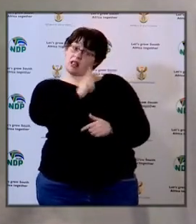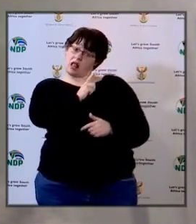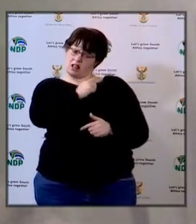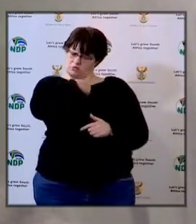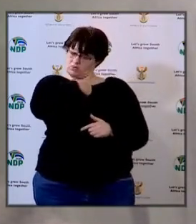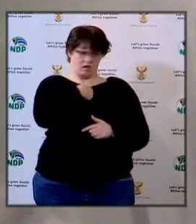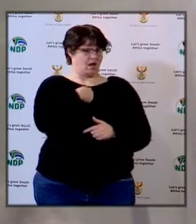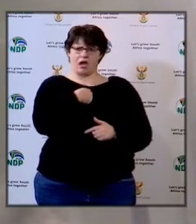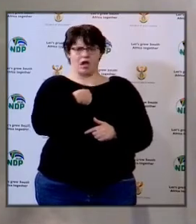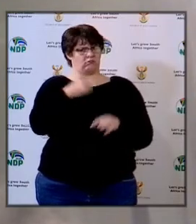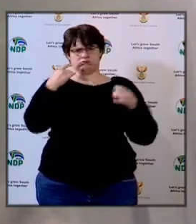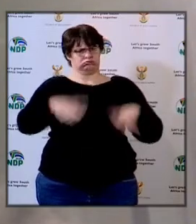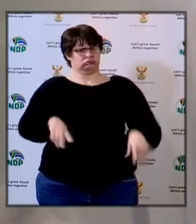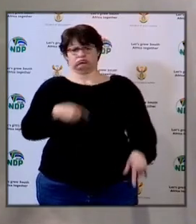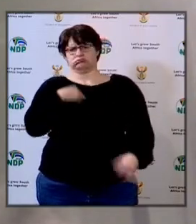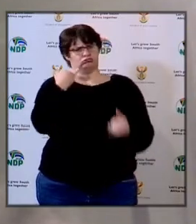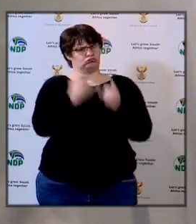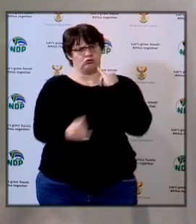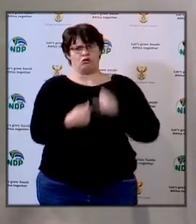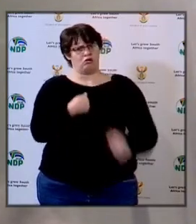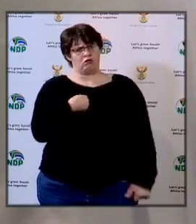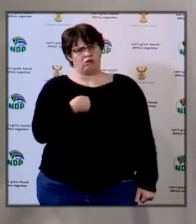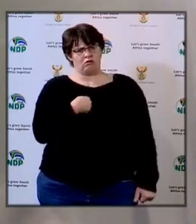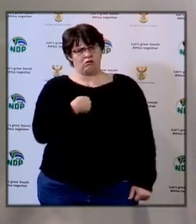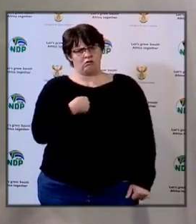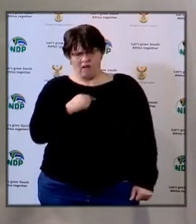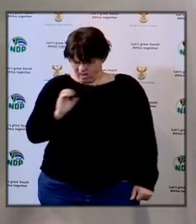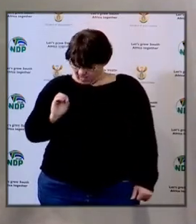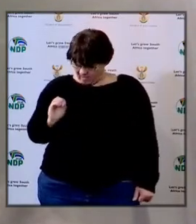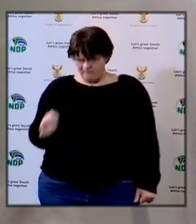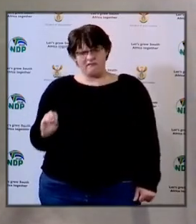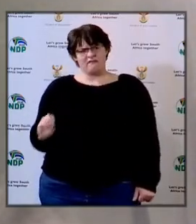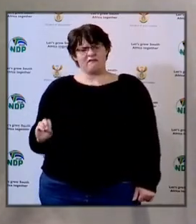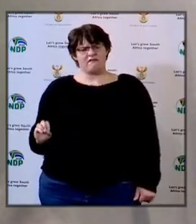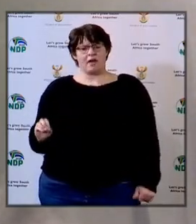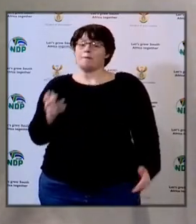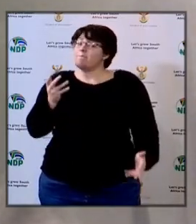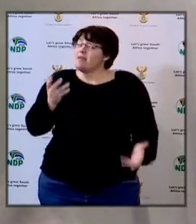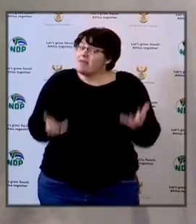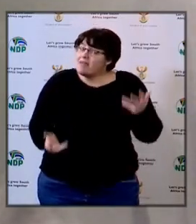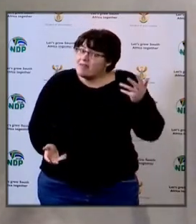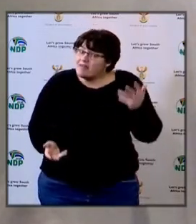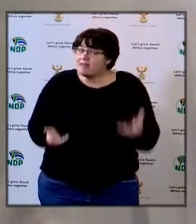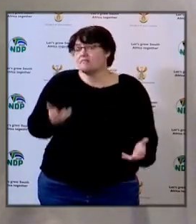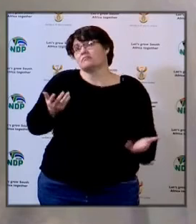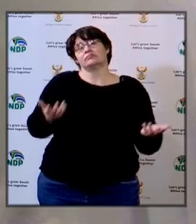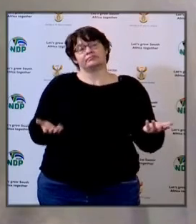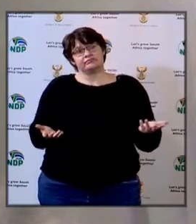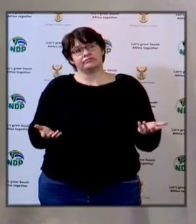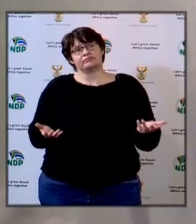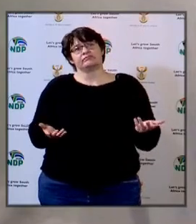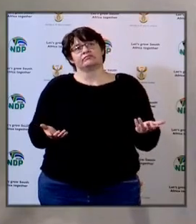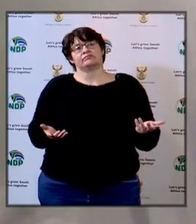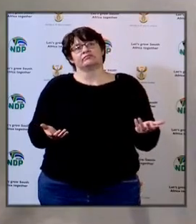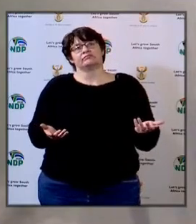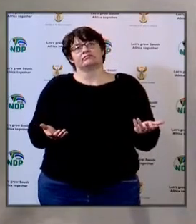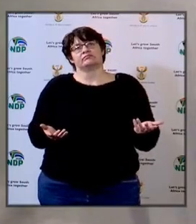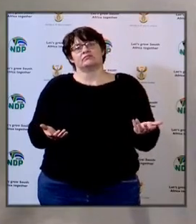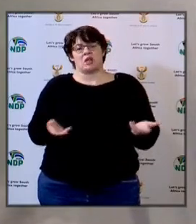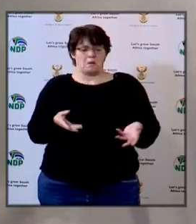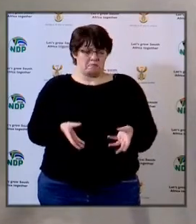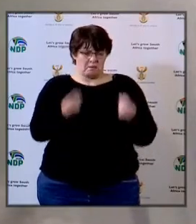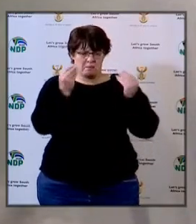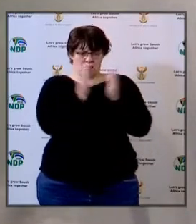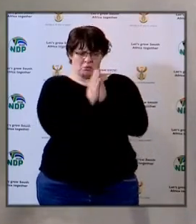learners don't have textbooks at all it may be that learner may have posted textbooks